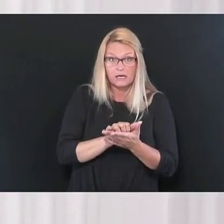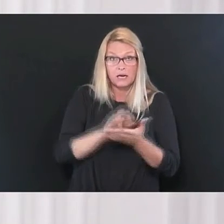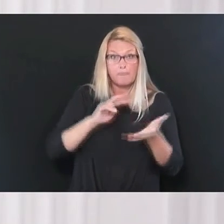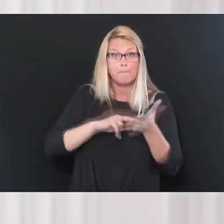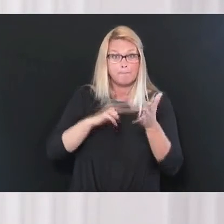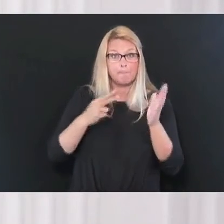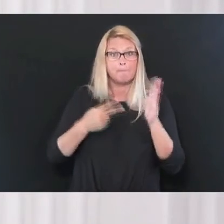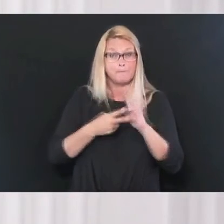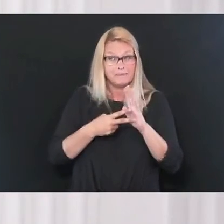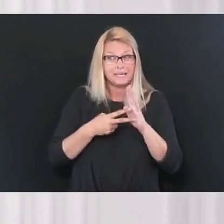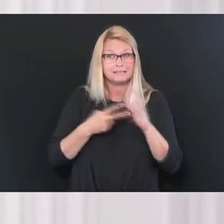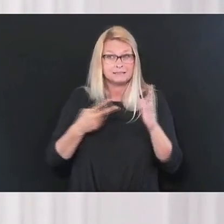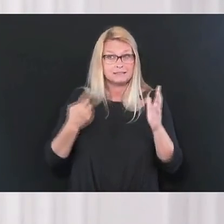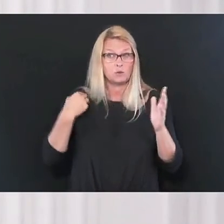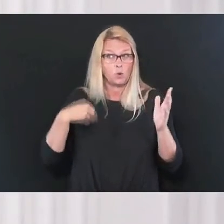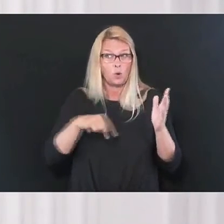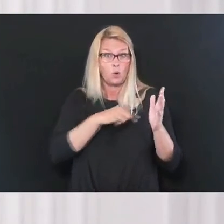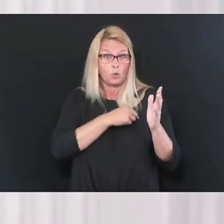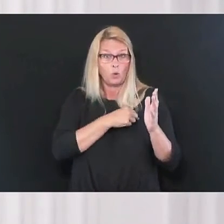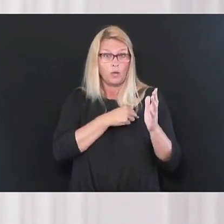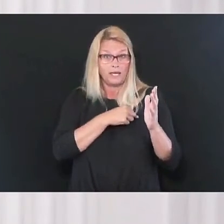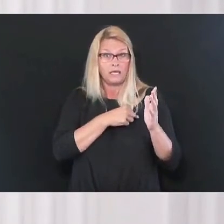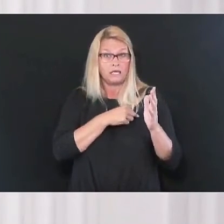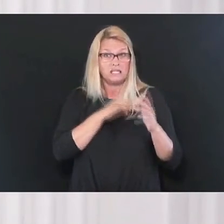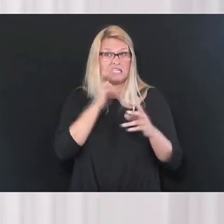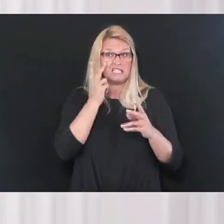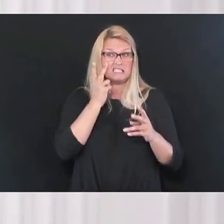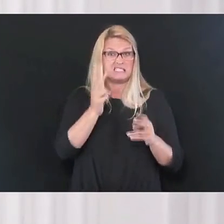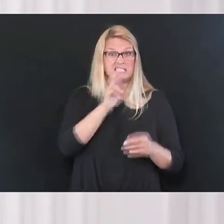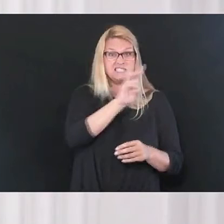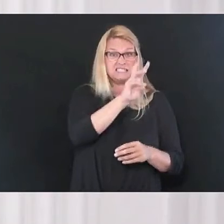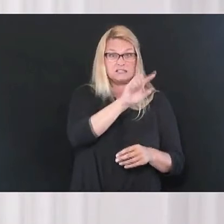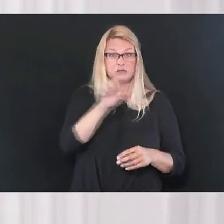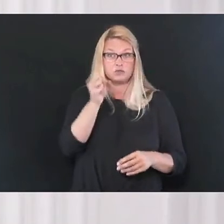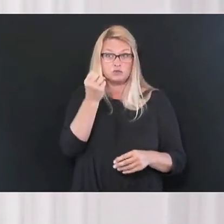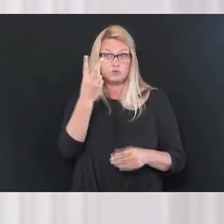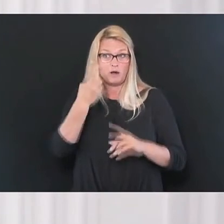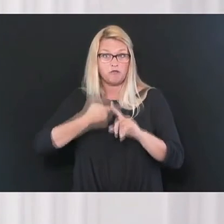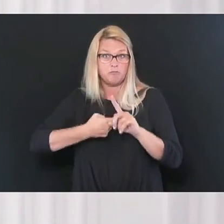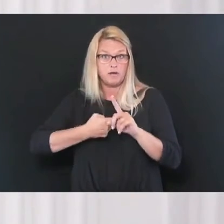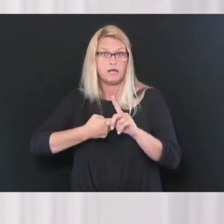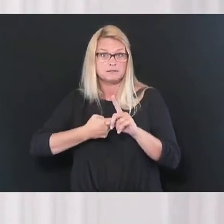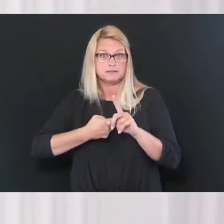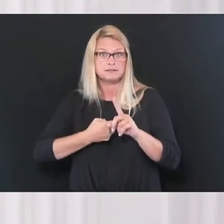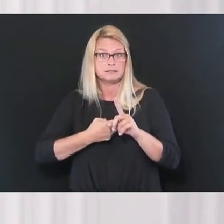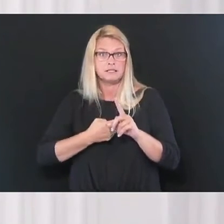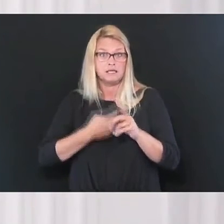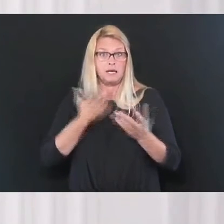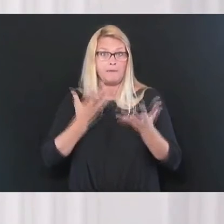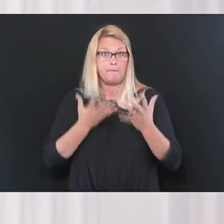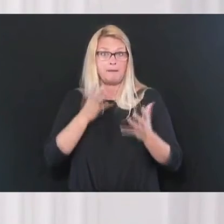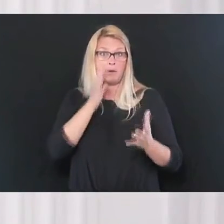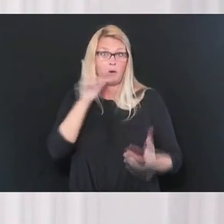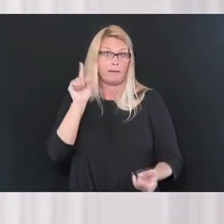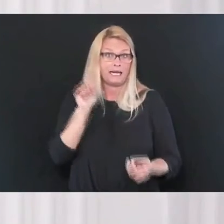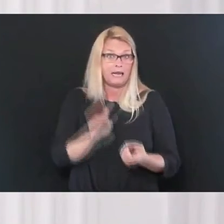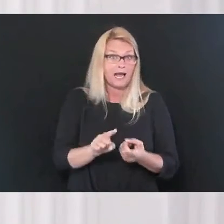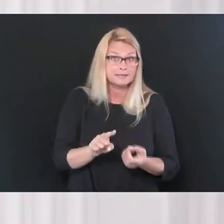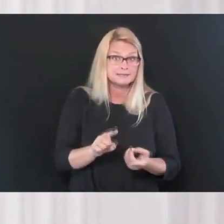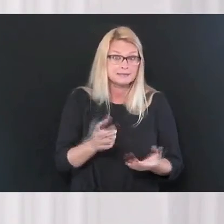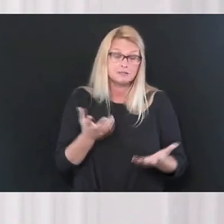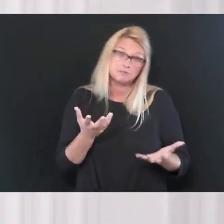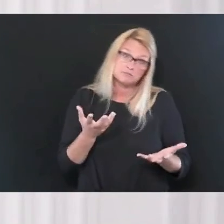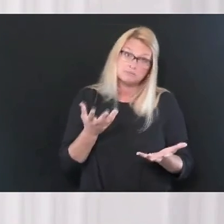very concerning, uh, look at the next six to 12 months and we'll turn it into another episode of this